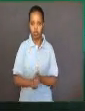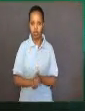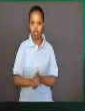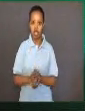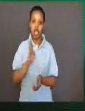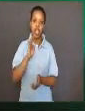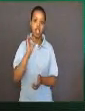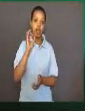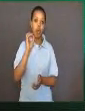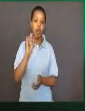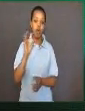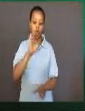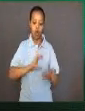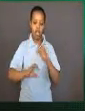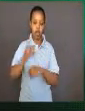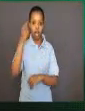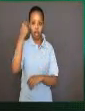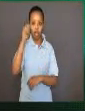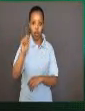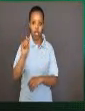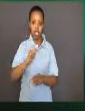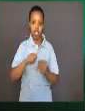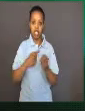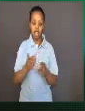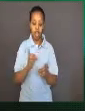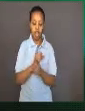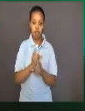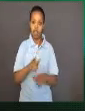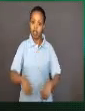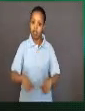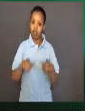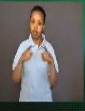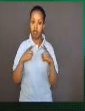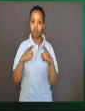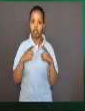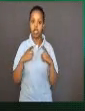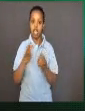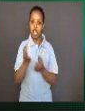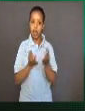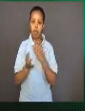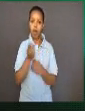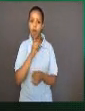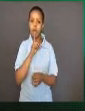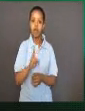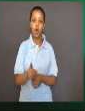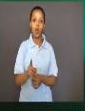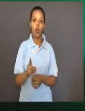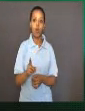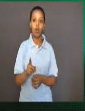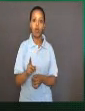biochemical theory on the origin of life states that a reaction between